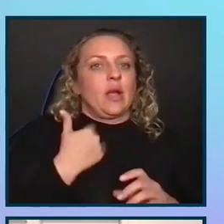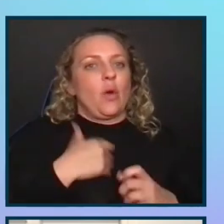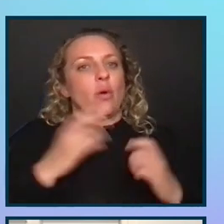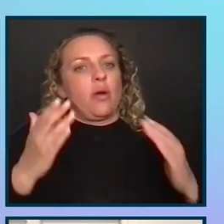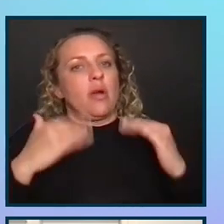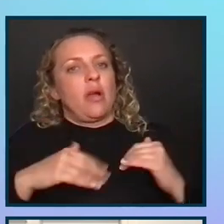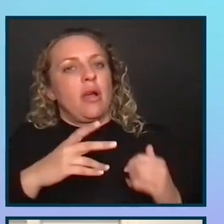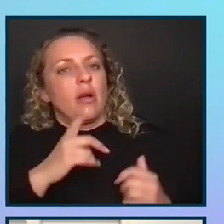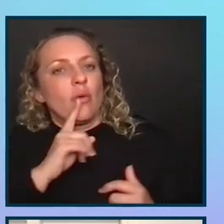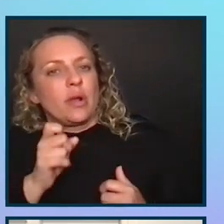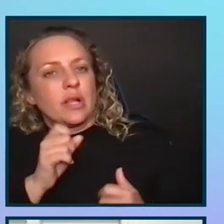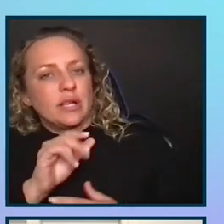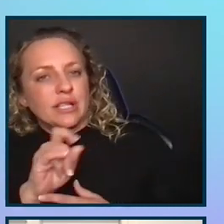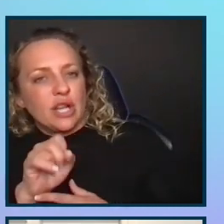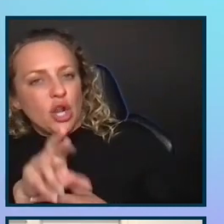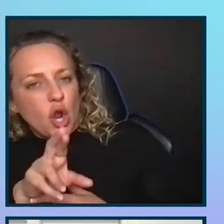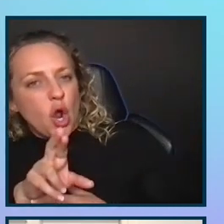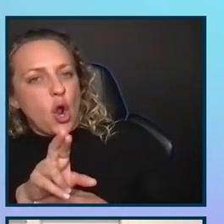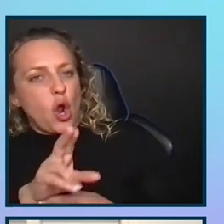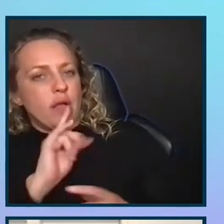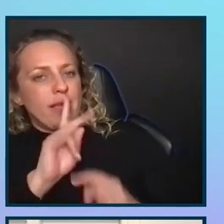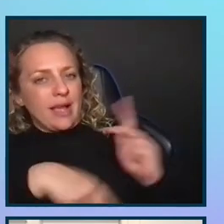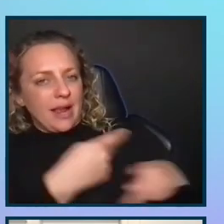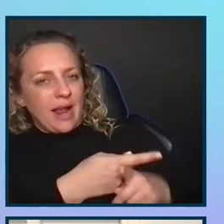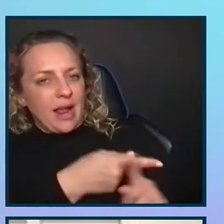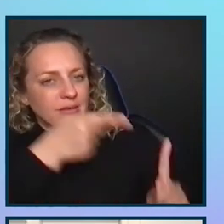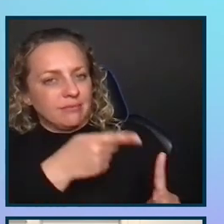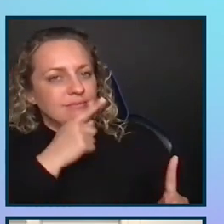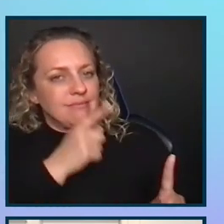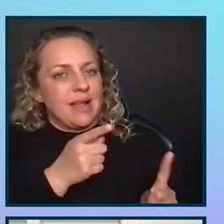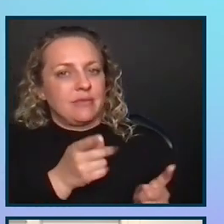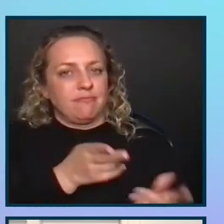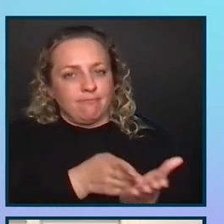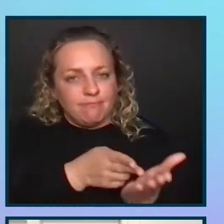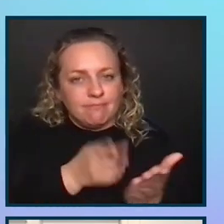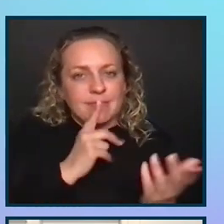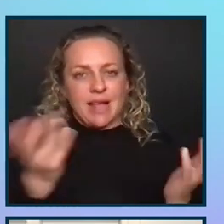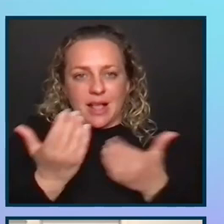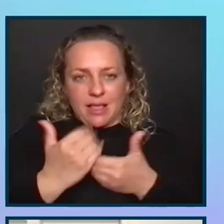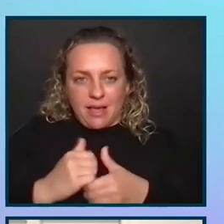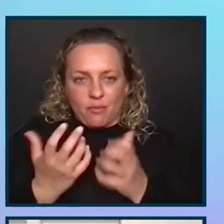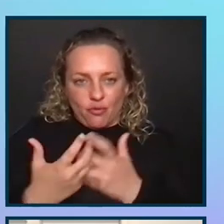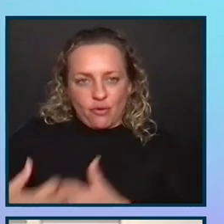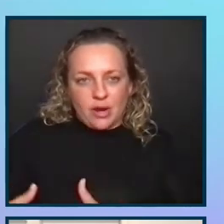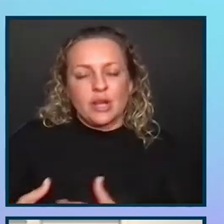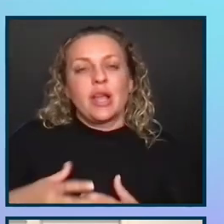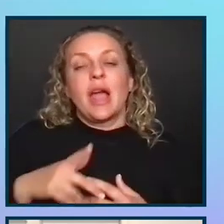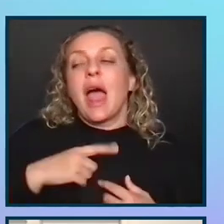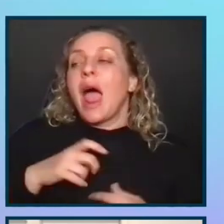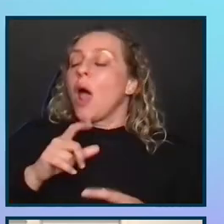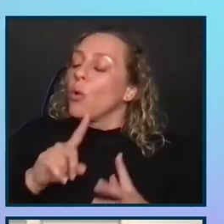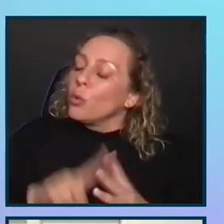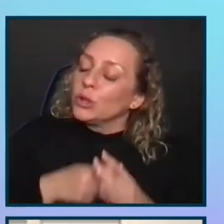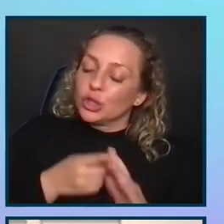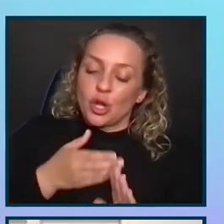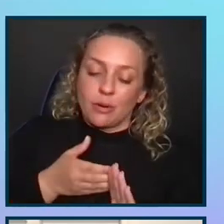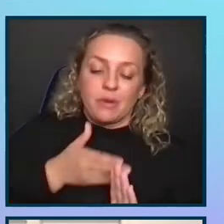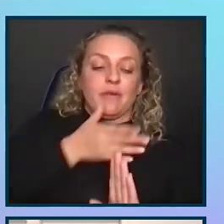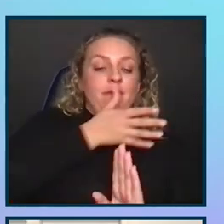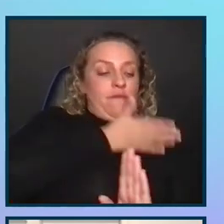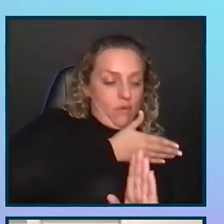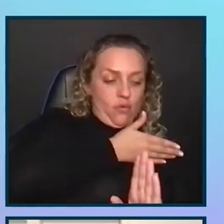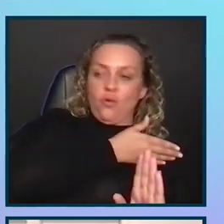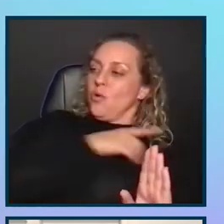transparency and collaboration. And then we thought, well, let's try and scope even earlier with stakeholders, because that seems to be the thing that